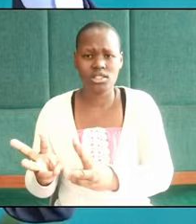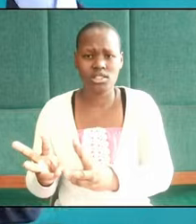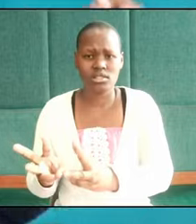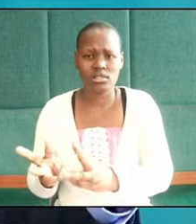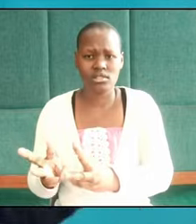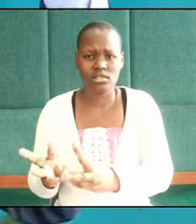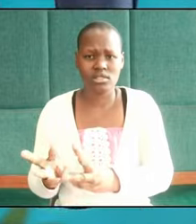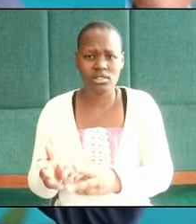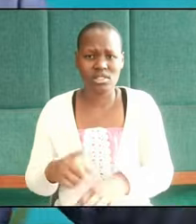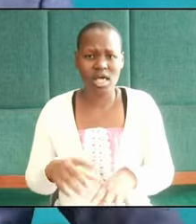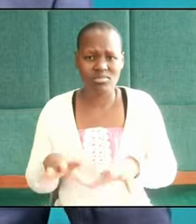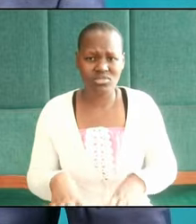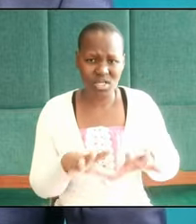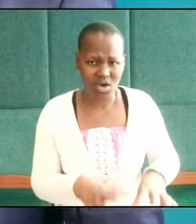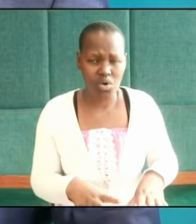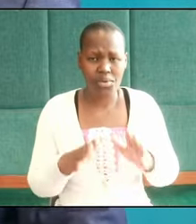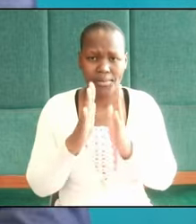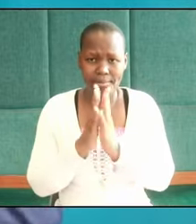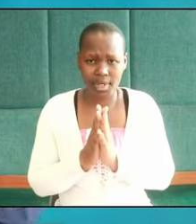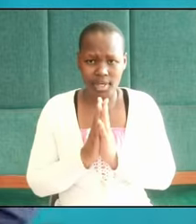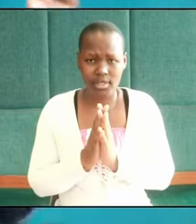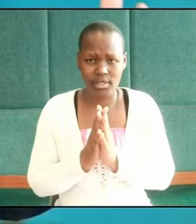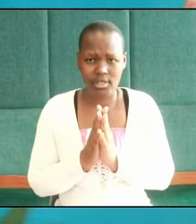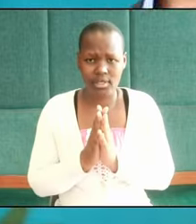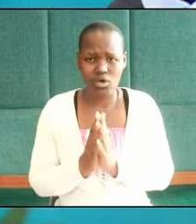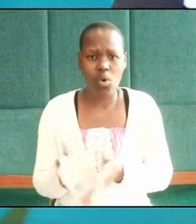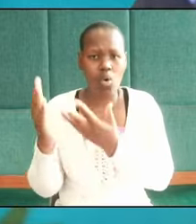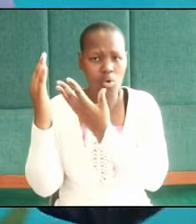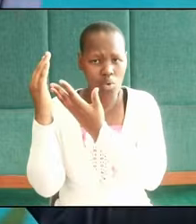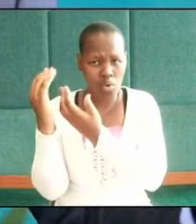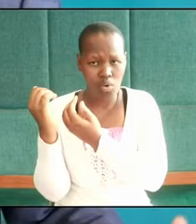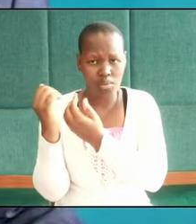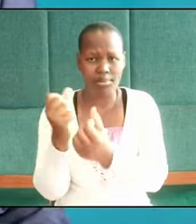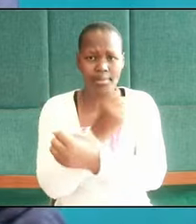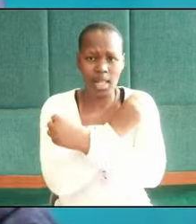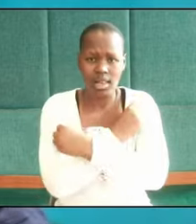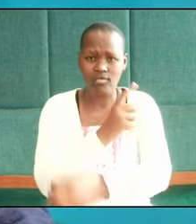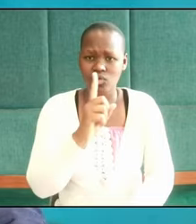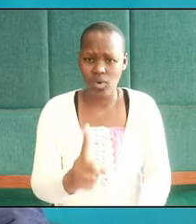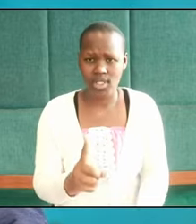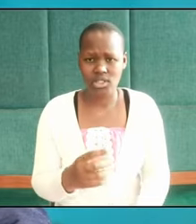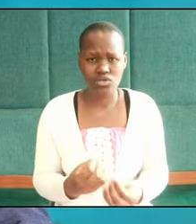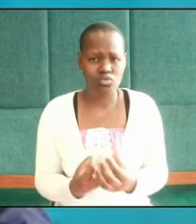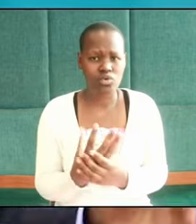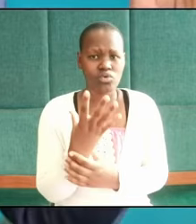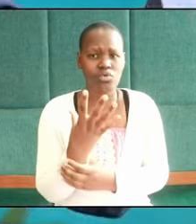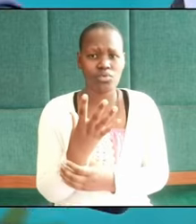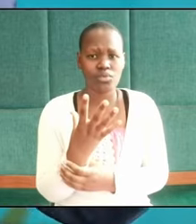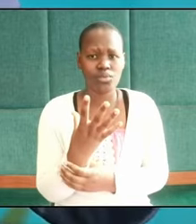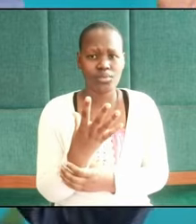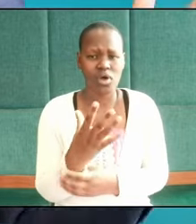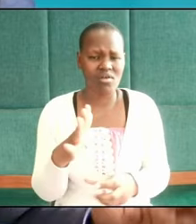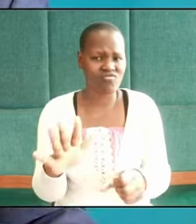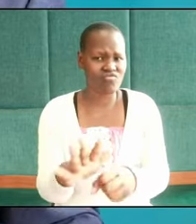when we struggle and pray and we hope that our loved ones will grow to their